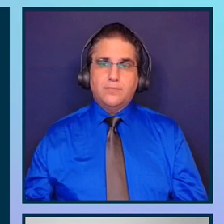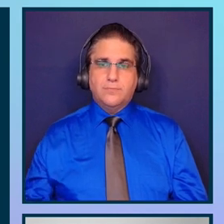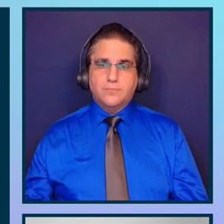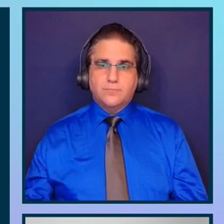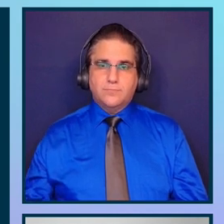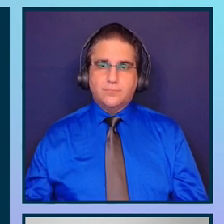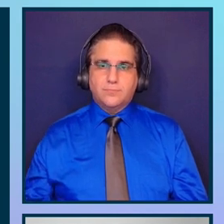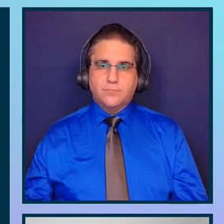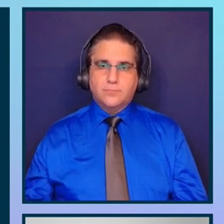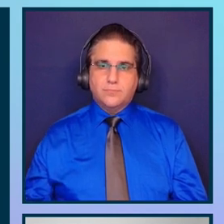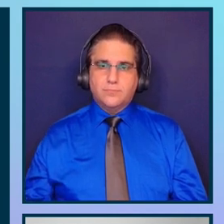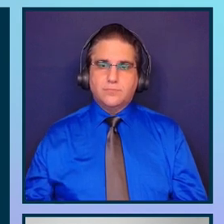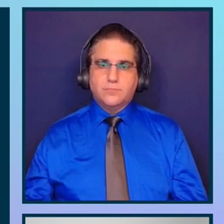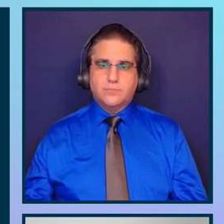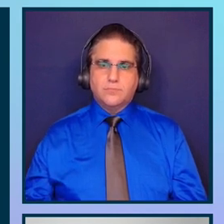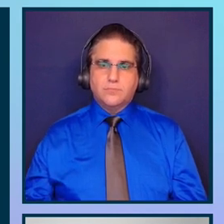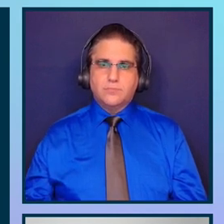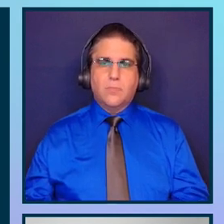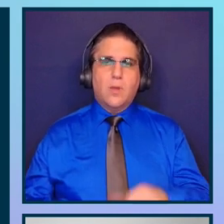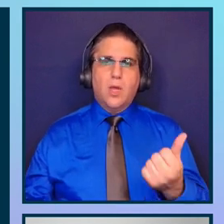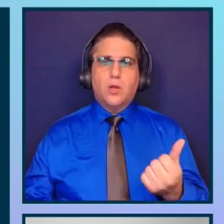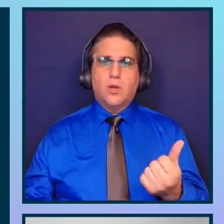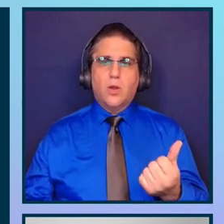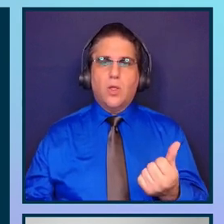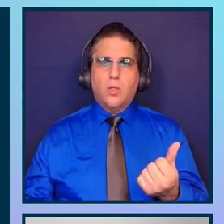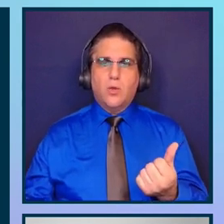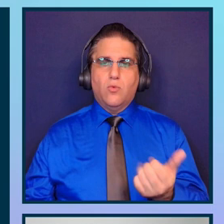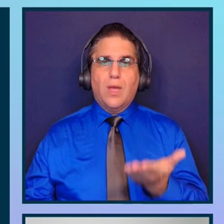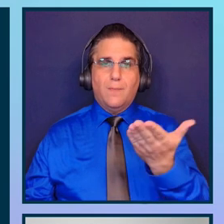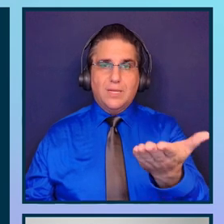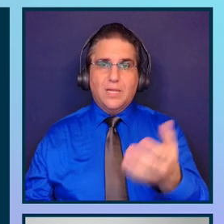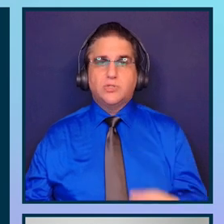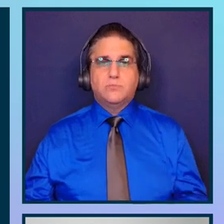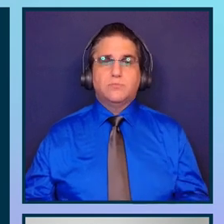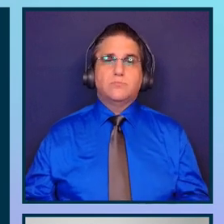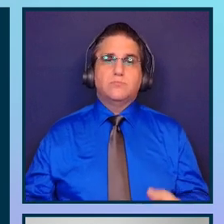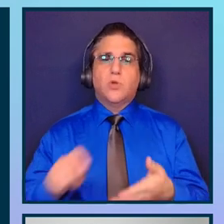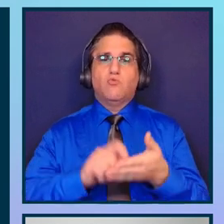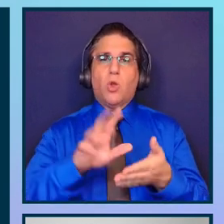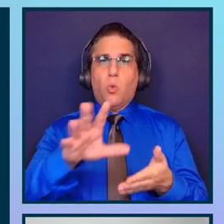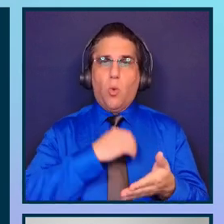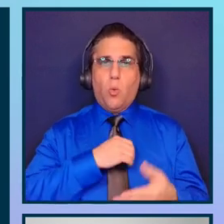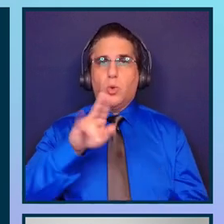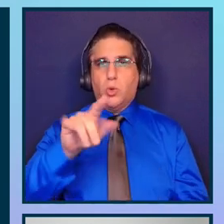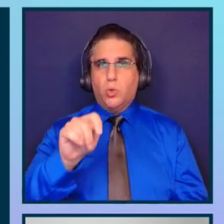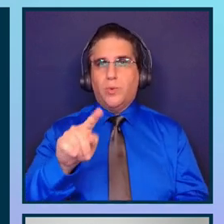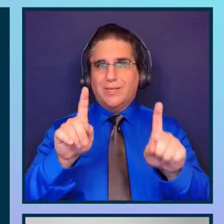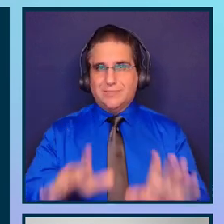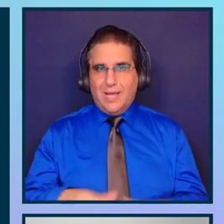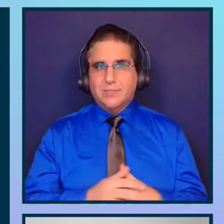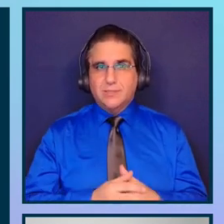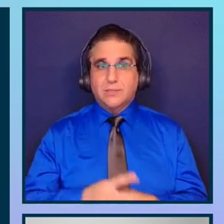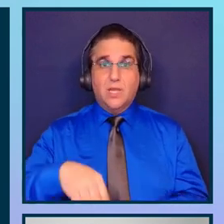Another recommendation. Write your own unit test. It is something that we developers